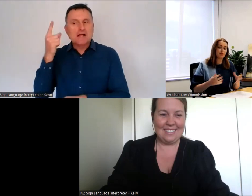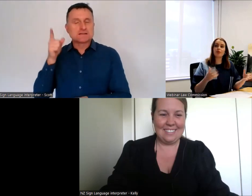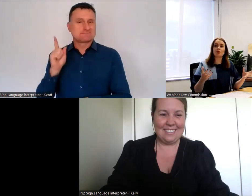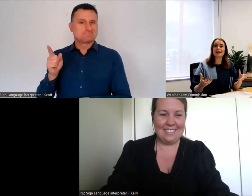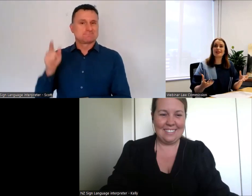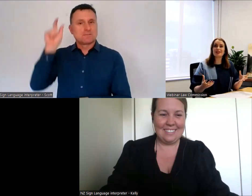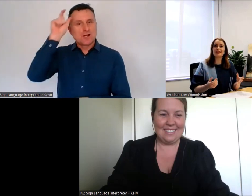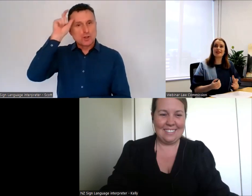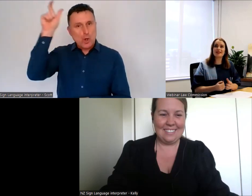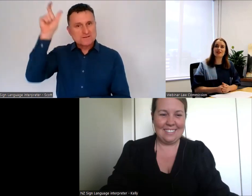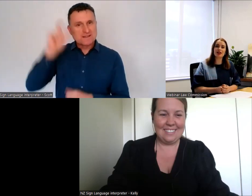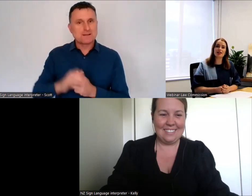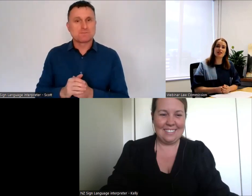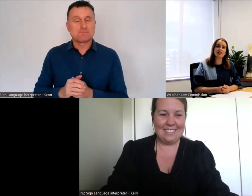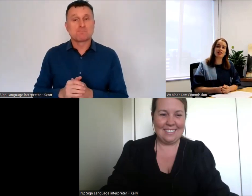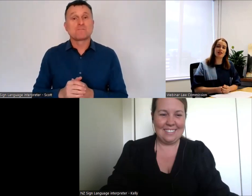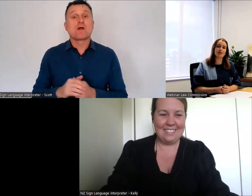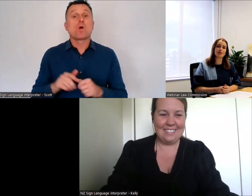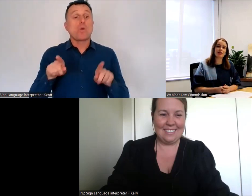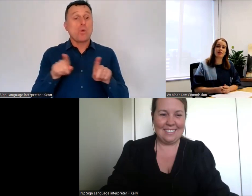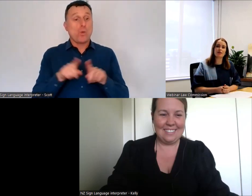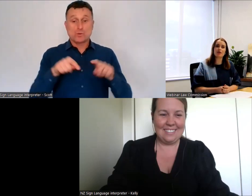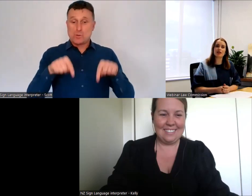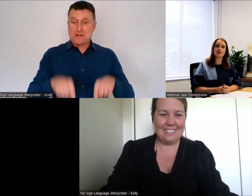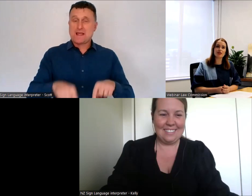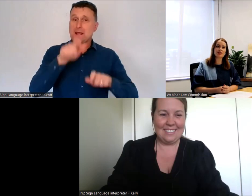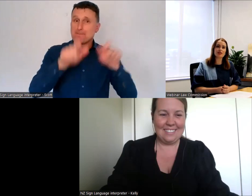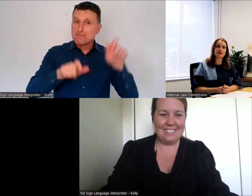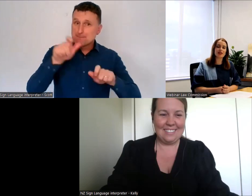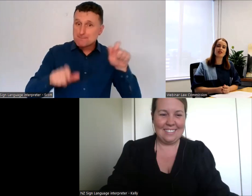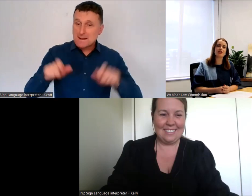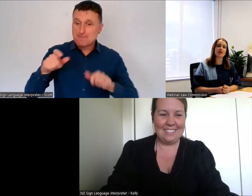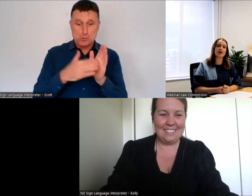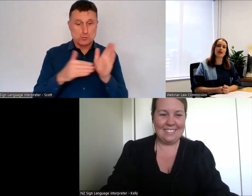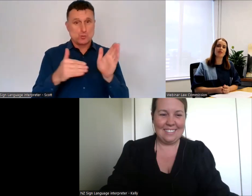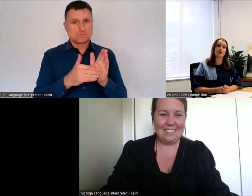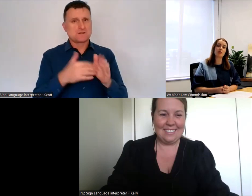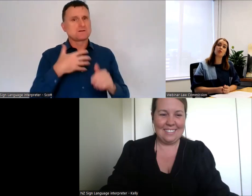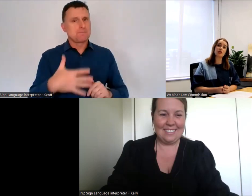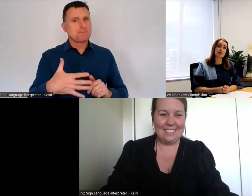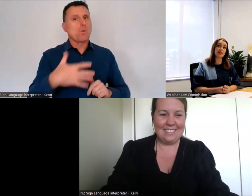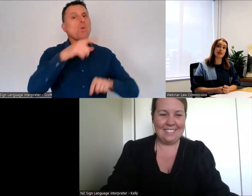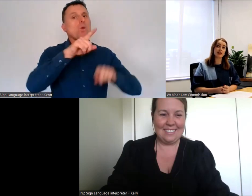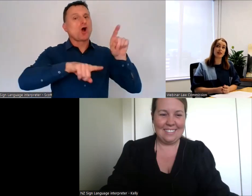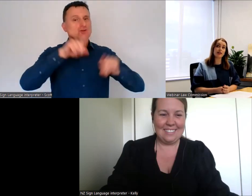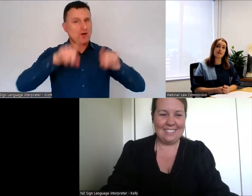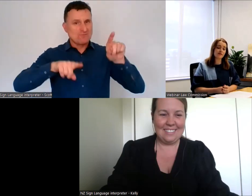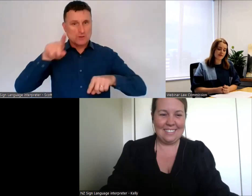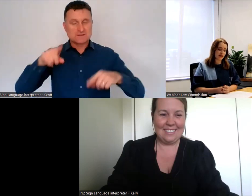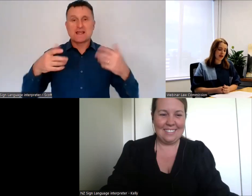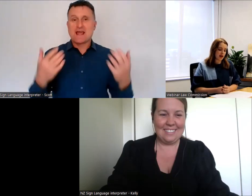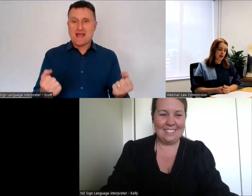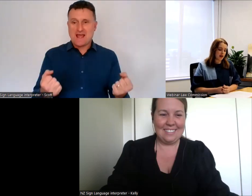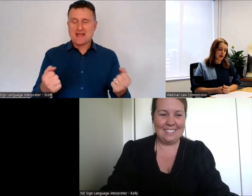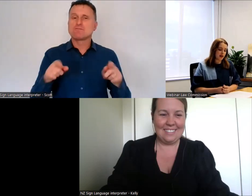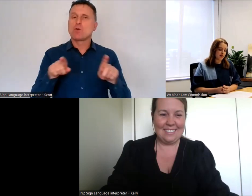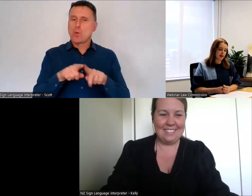Our population is changing, we're becoming more diverse as a nation and we're also living longer.